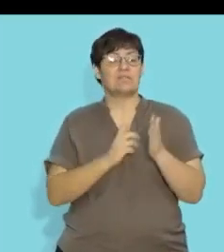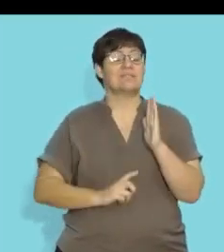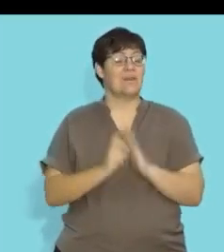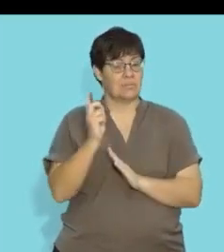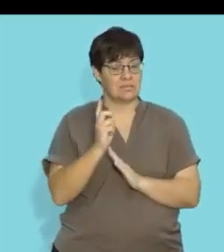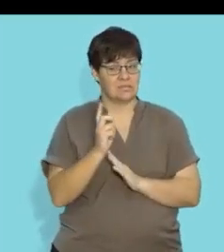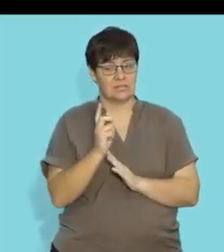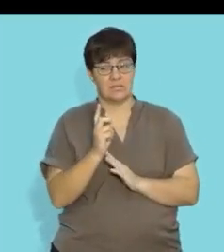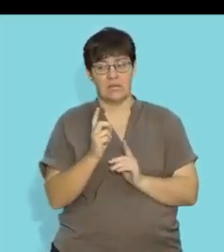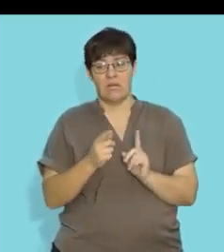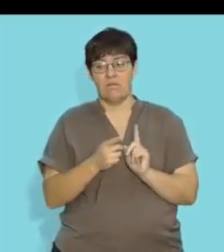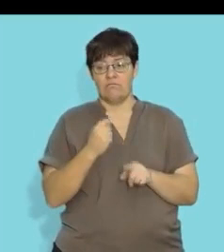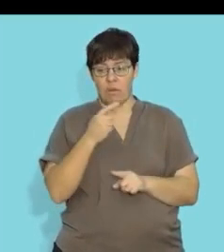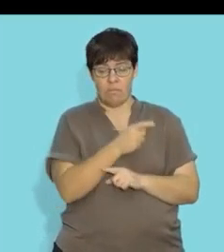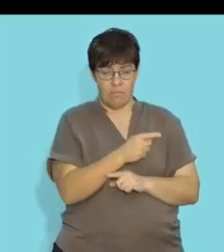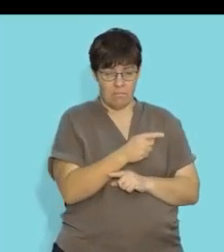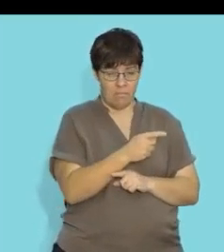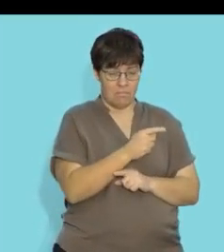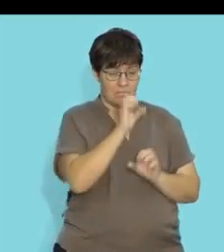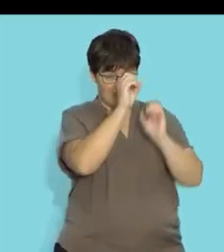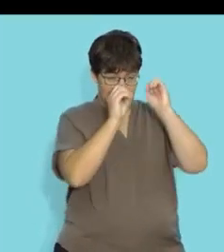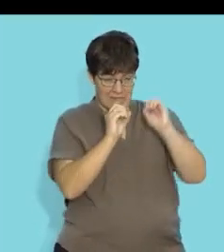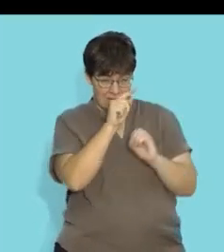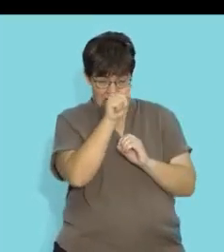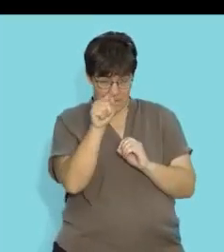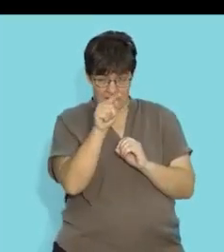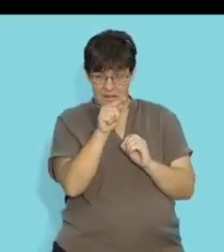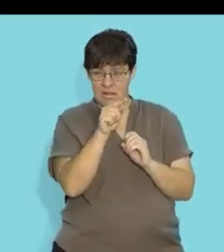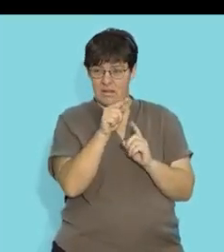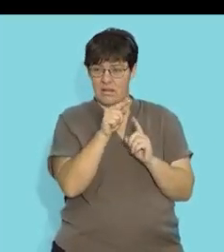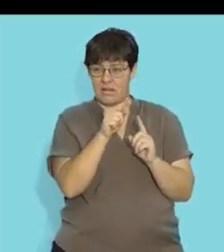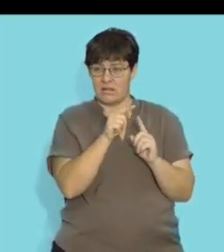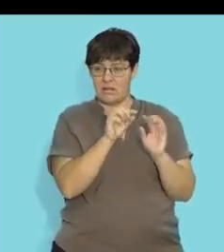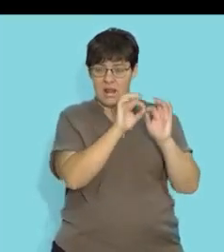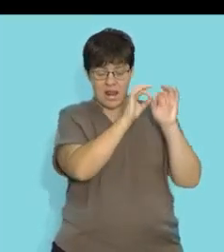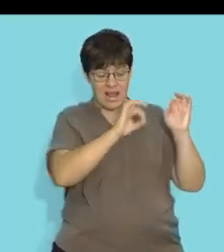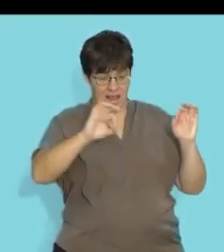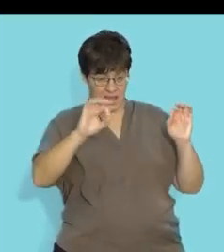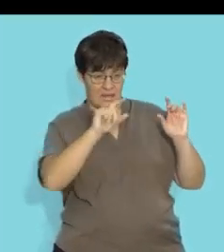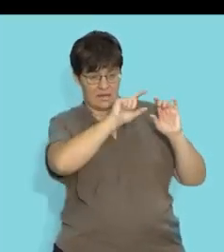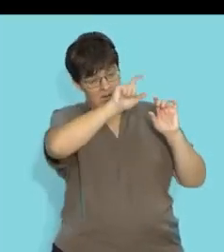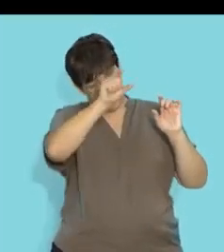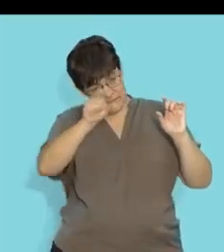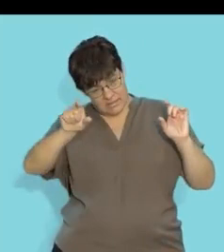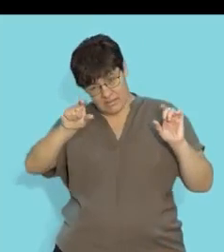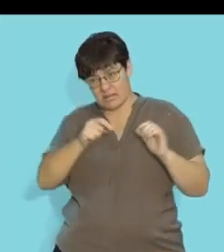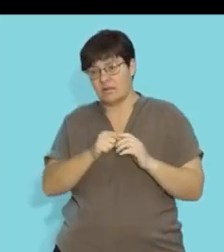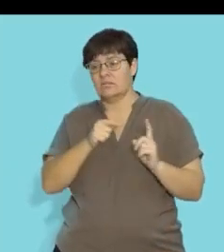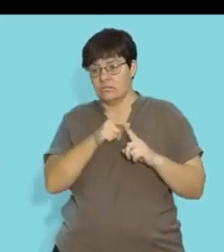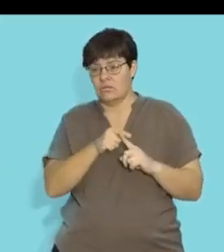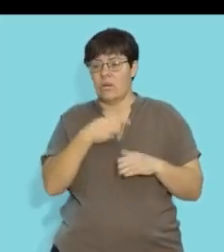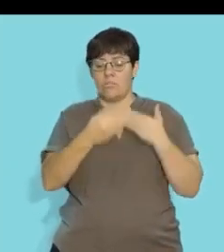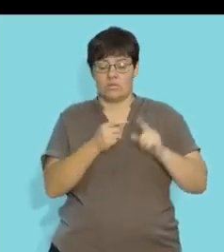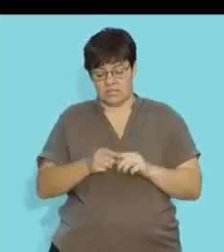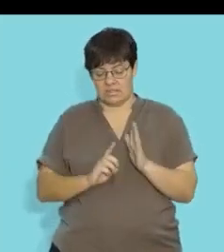from these germinal epithelial cells which are right here on the lining of seminiferous tubules to the process of